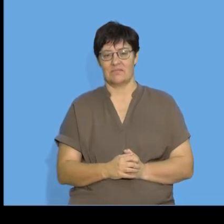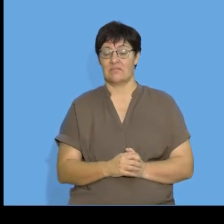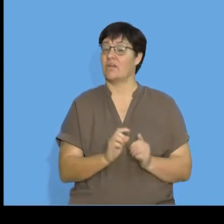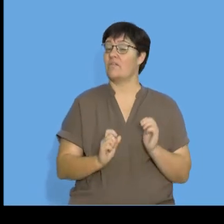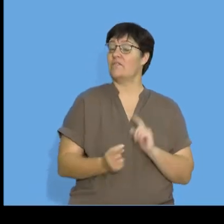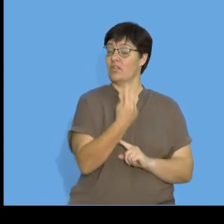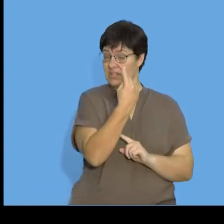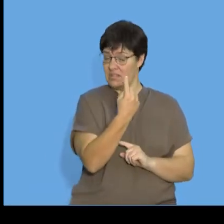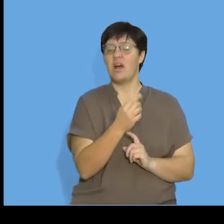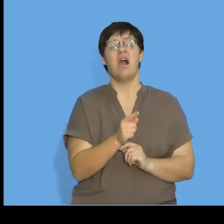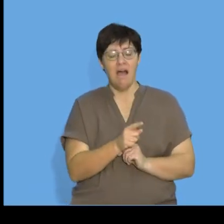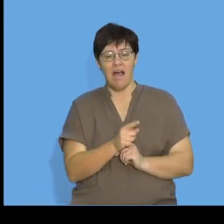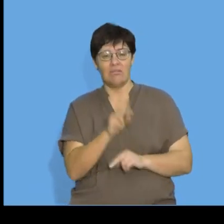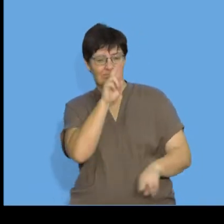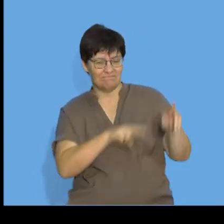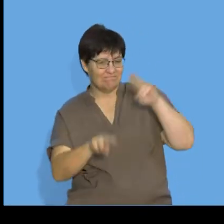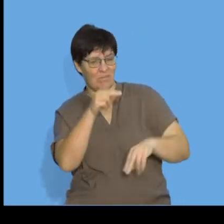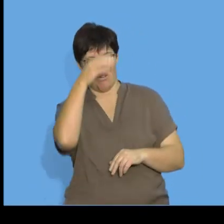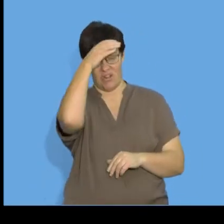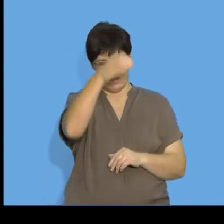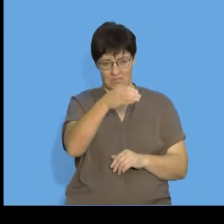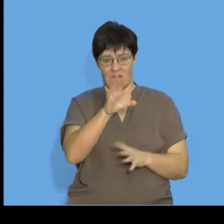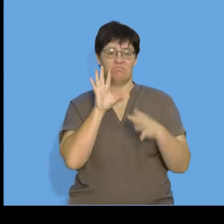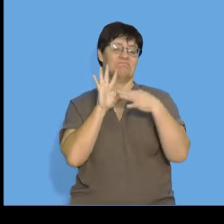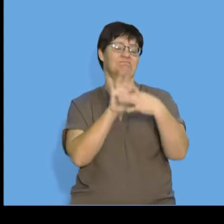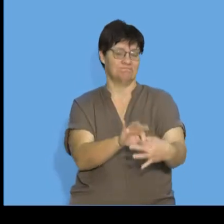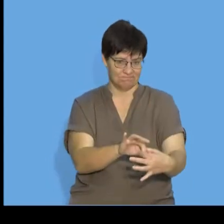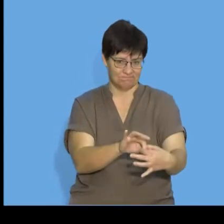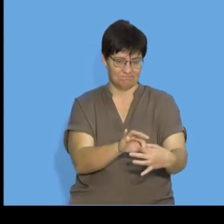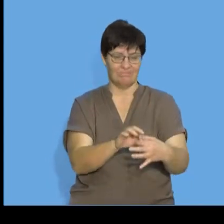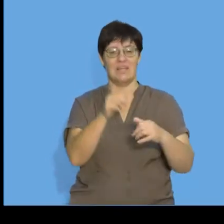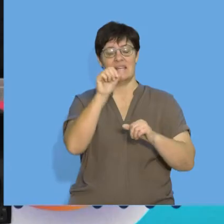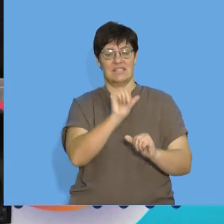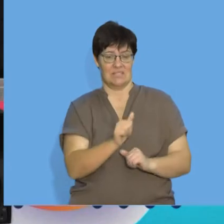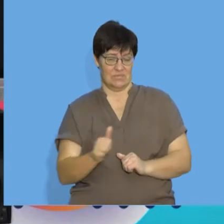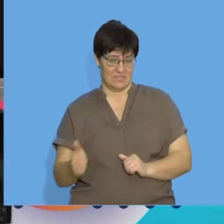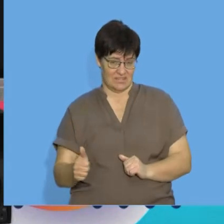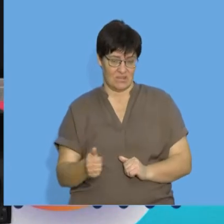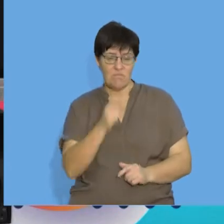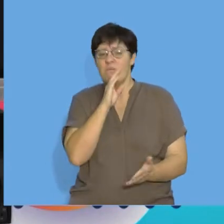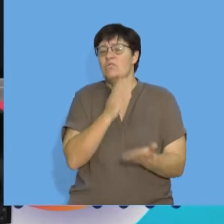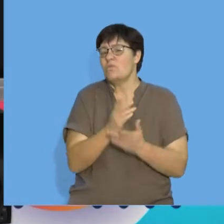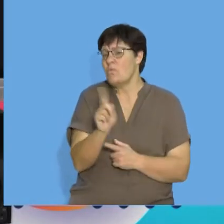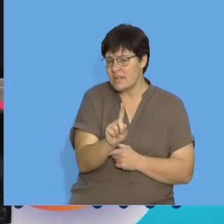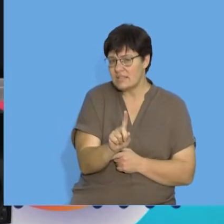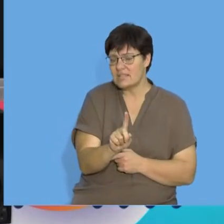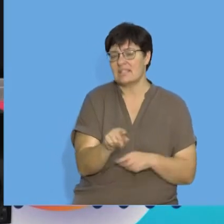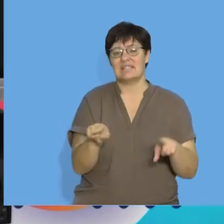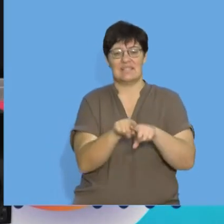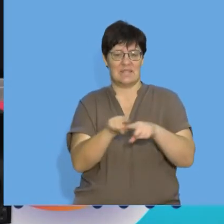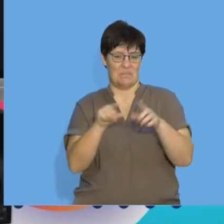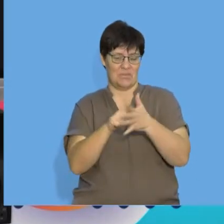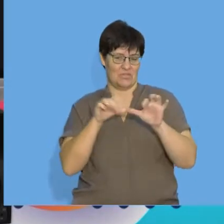Firstly, I'm going to do a bit of revision on concepts that are relevant to sequences, just to make sure that we're all on the same page.